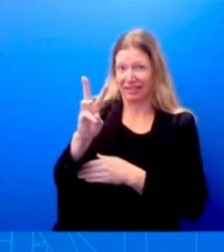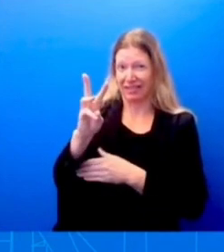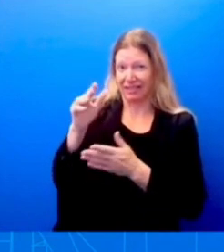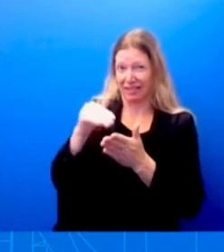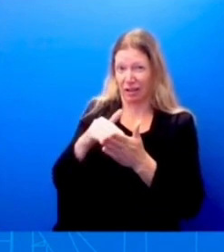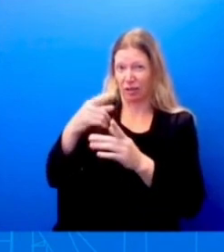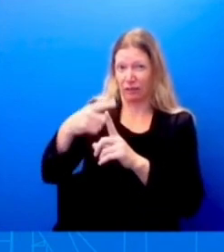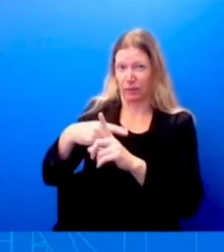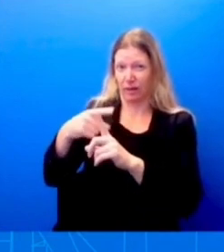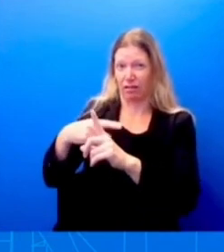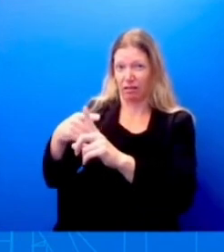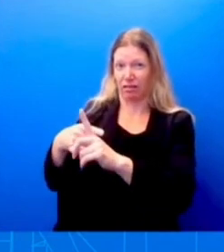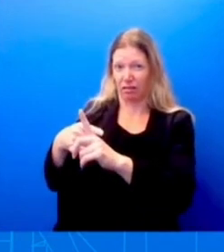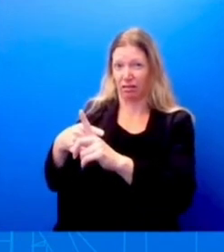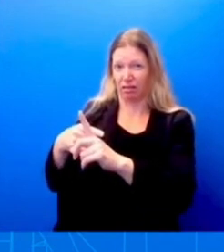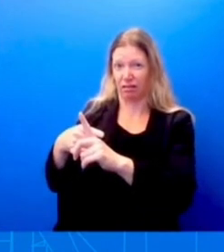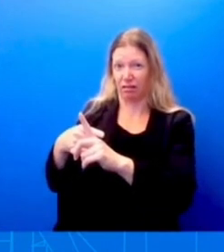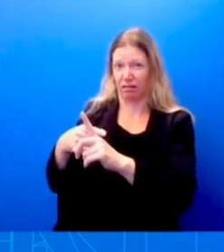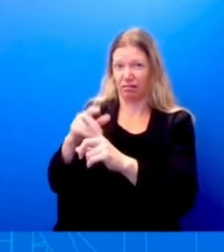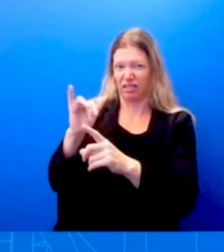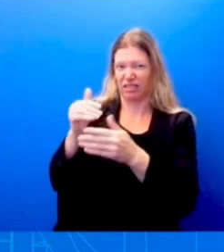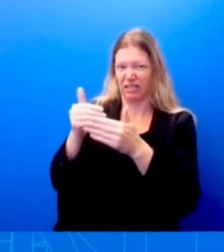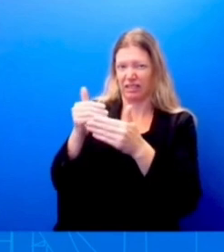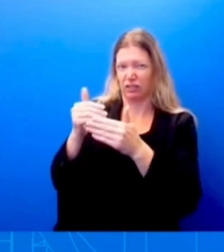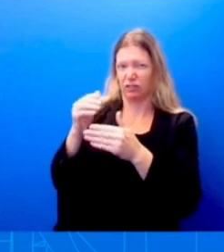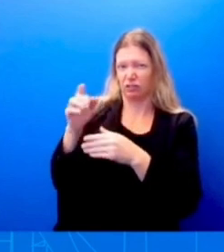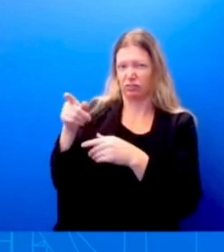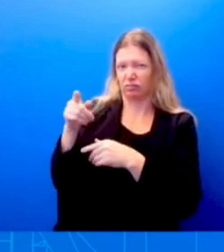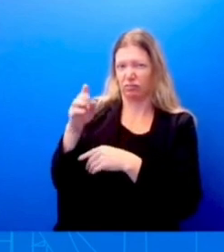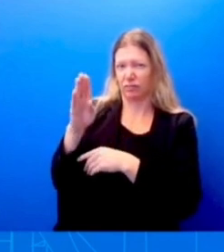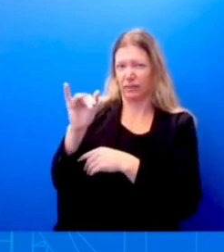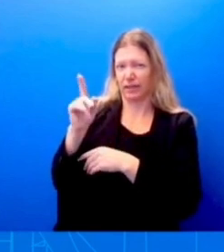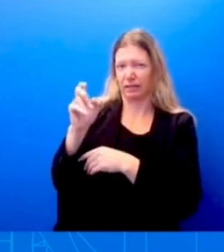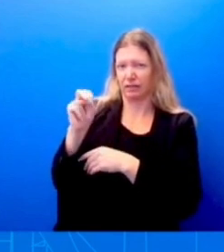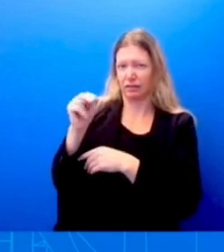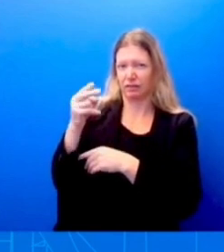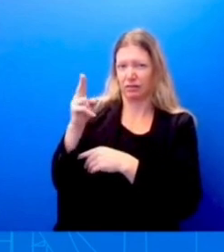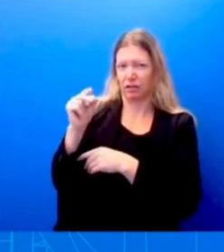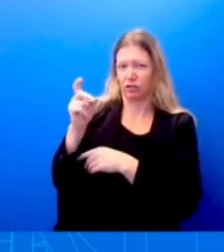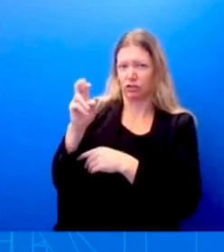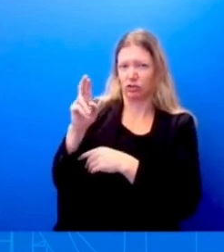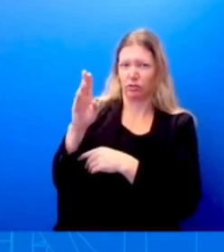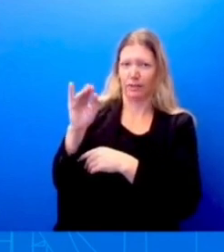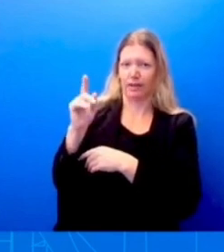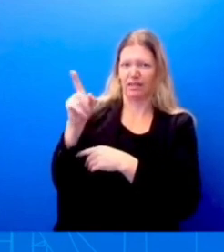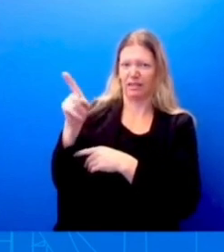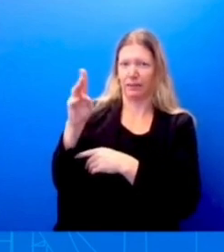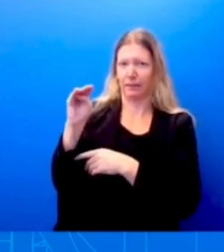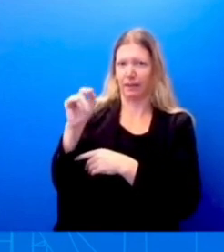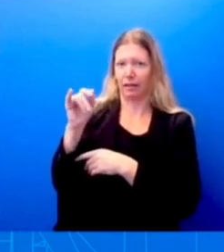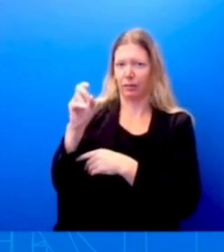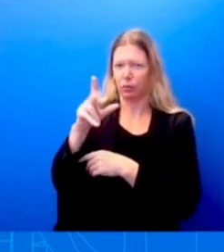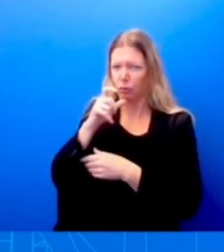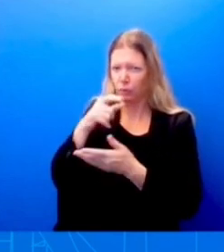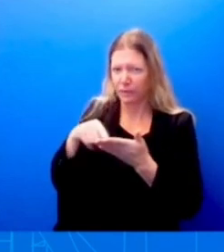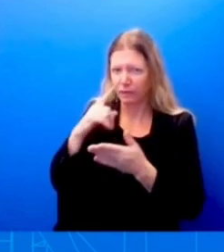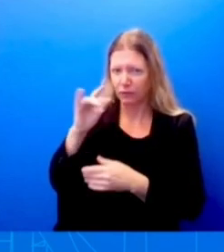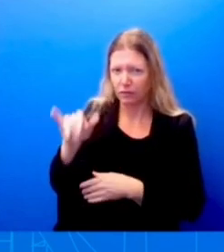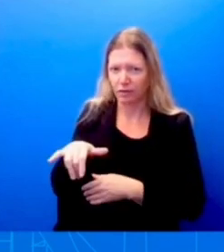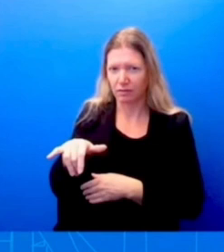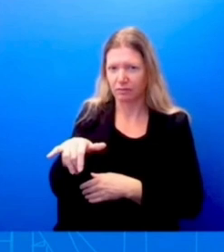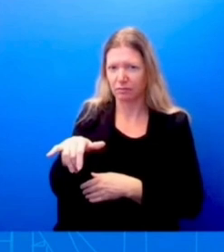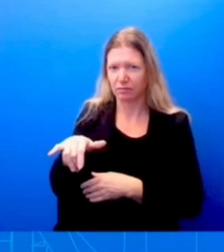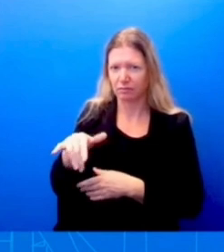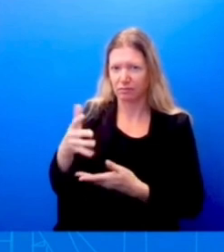the Secret Service. Okay. Hunter Biden is reportedly selling art to pay for his $15,800 a month rent in